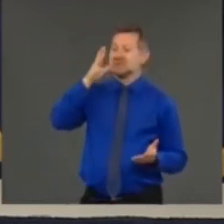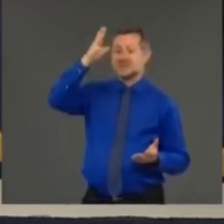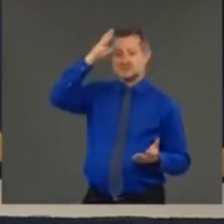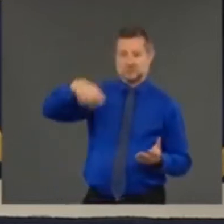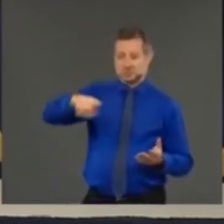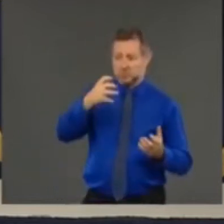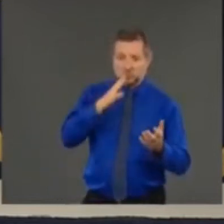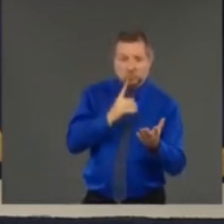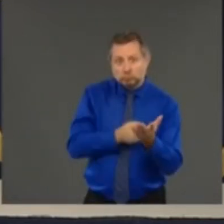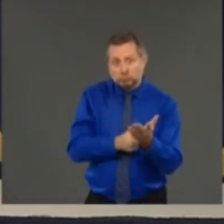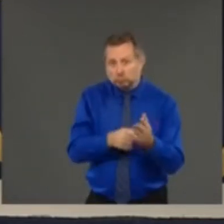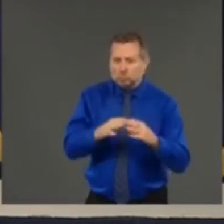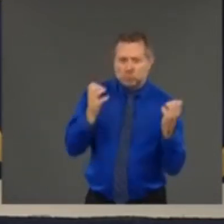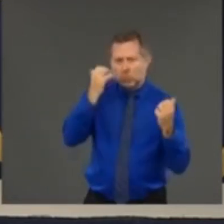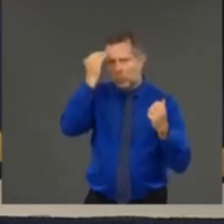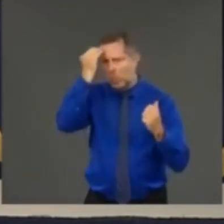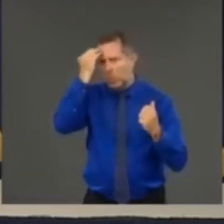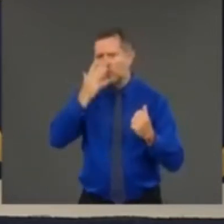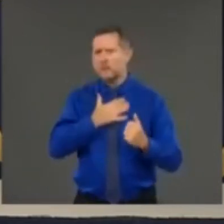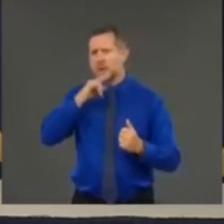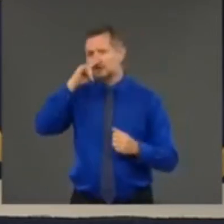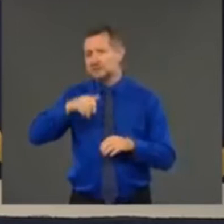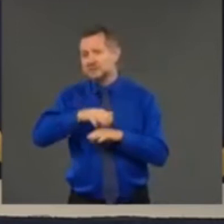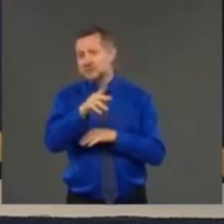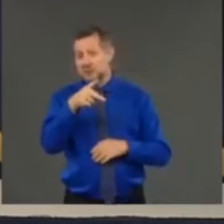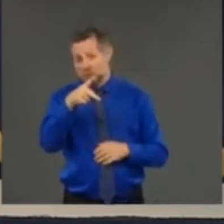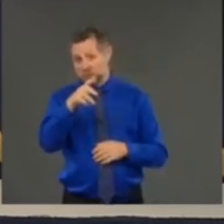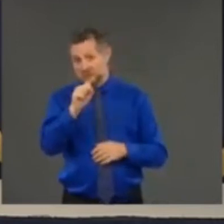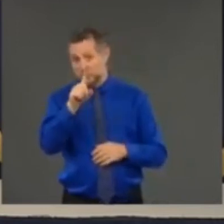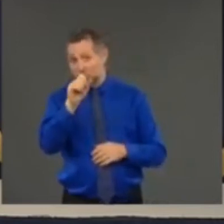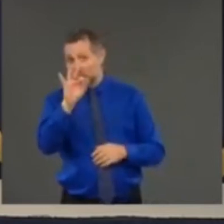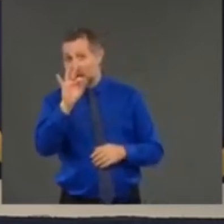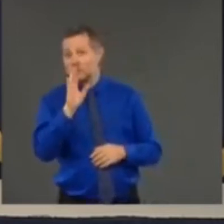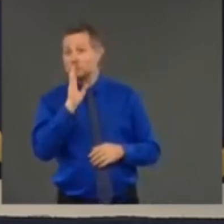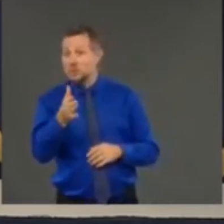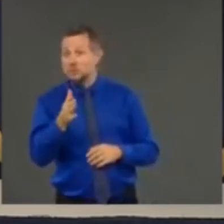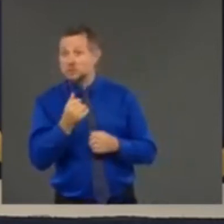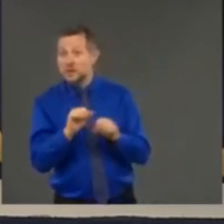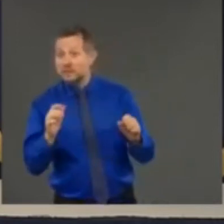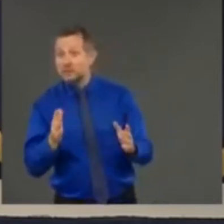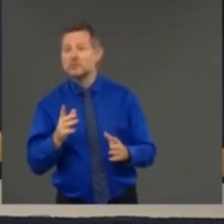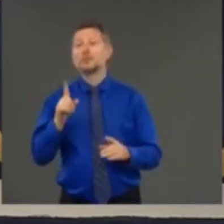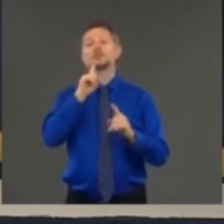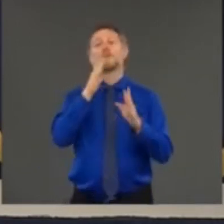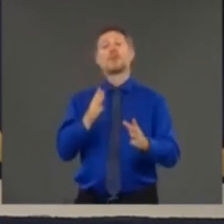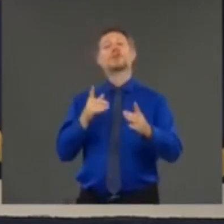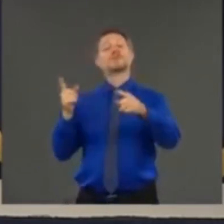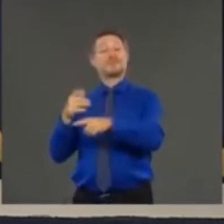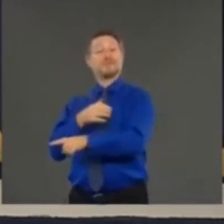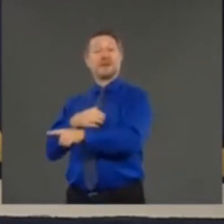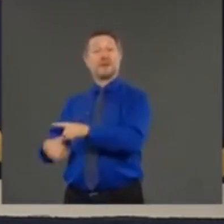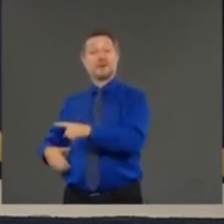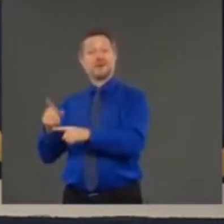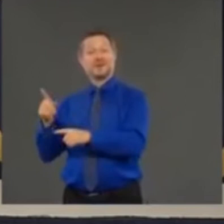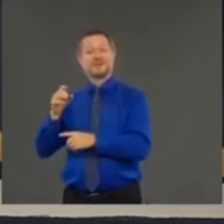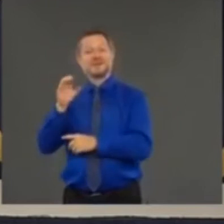is PS 109 so what do you say to the mayor and to city education officials about the plan they